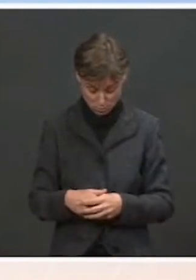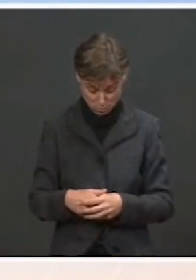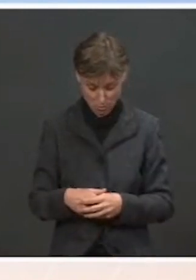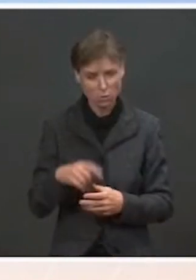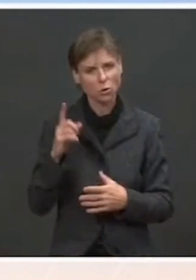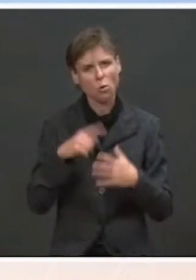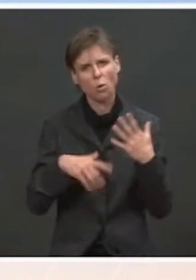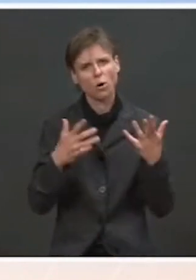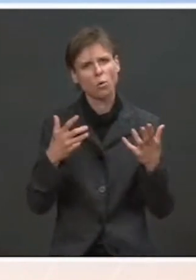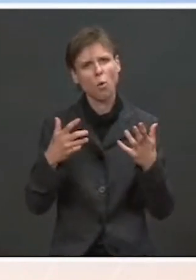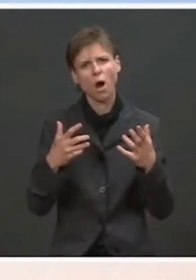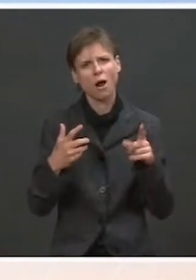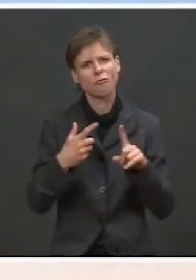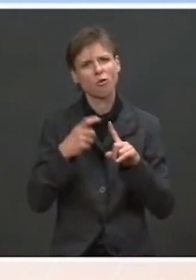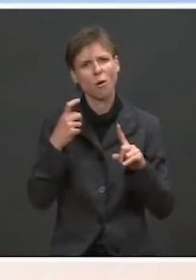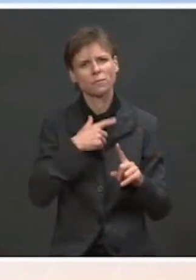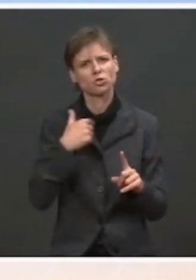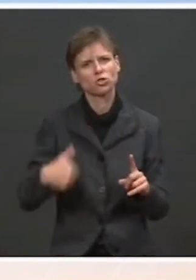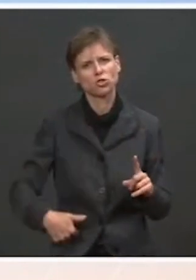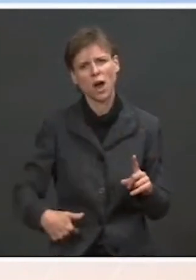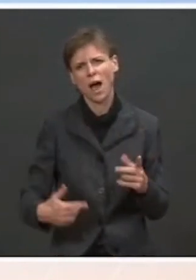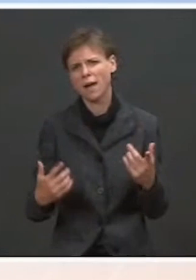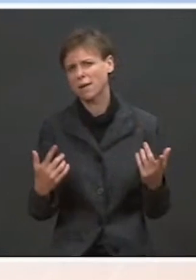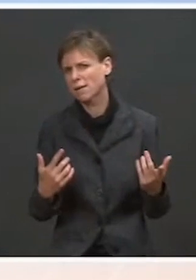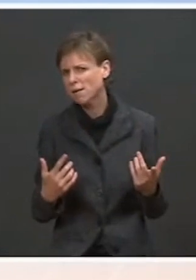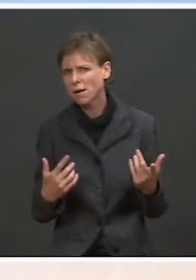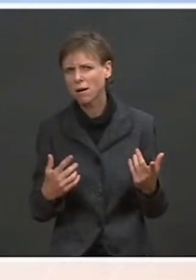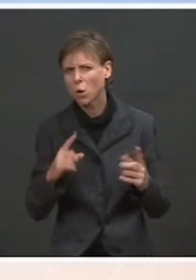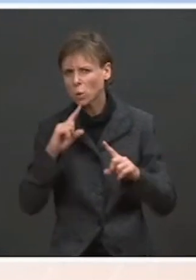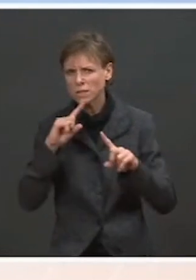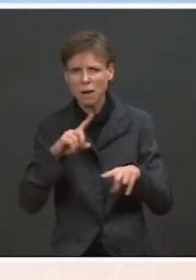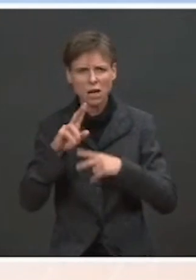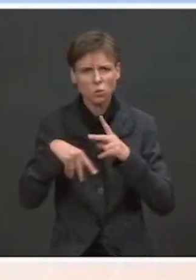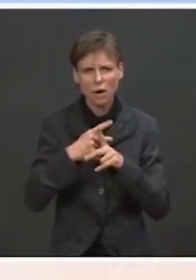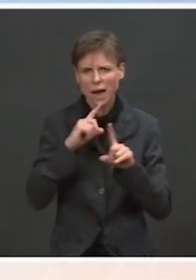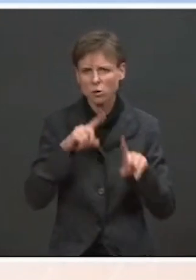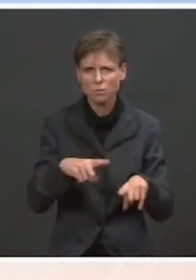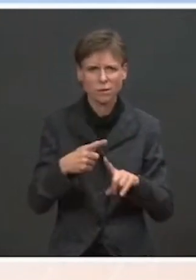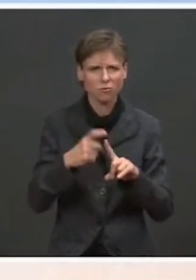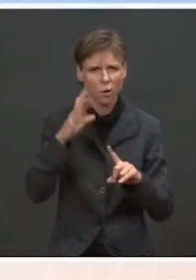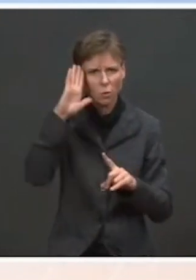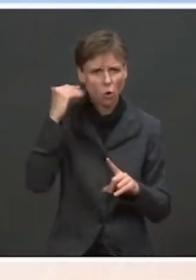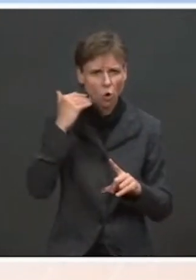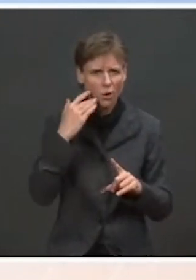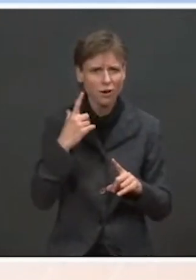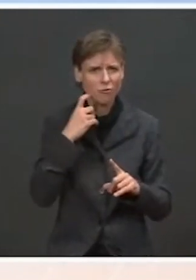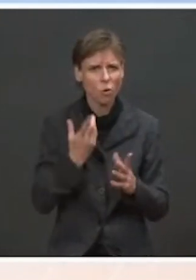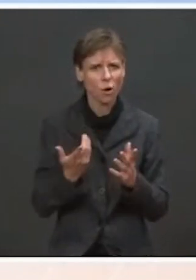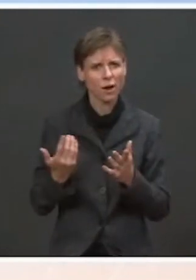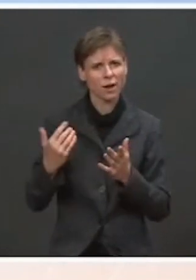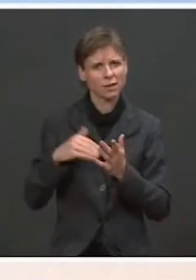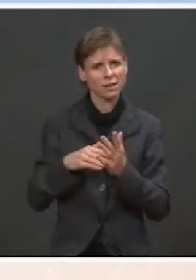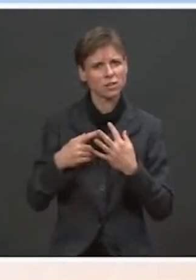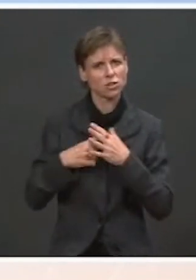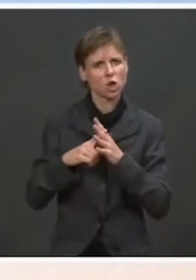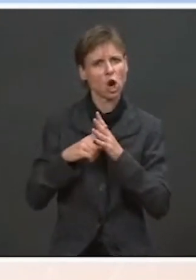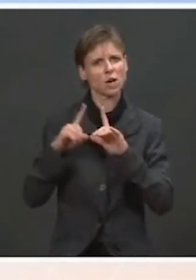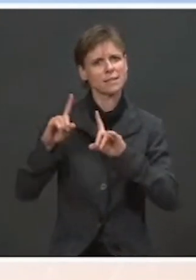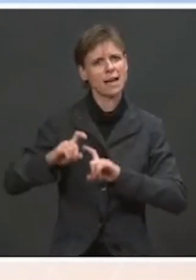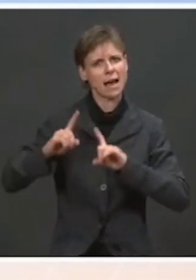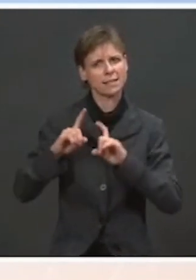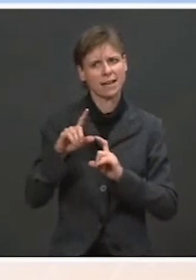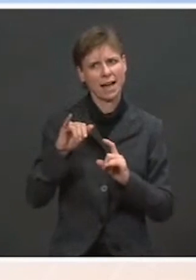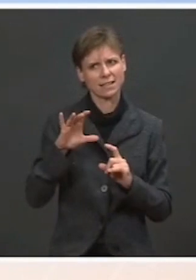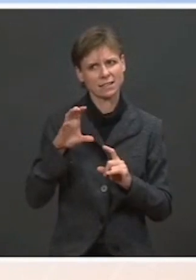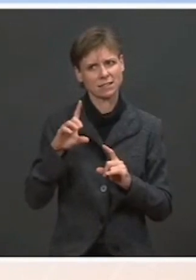North Korea? The U.S. military expects North Korea to start testing – resume testing of ICBMs. What would that mean for